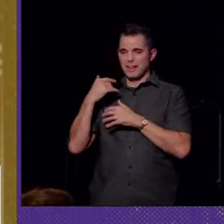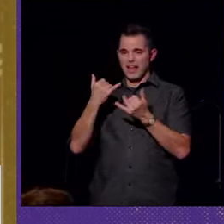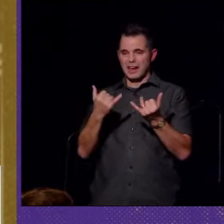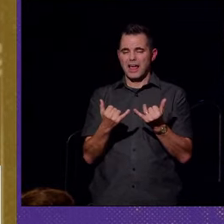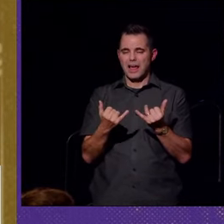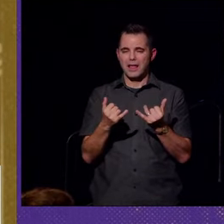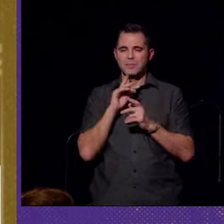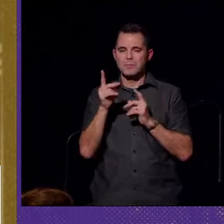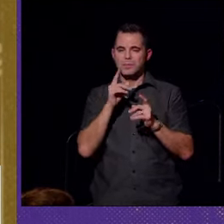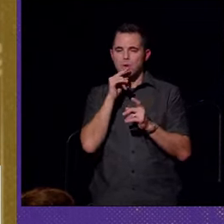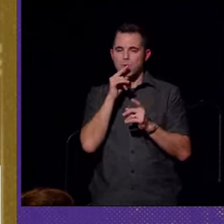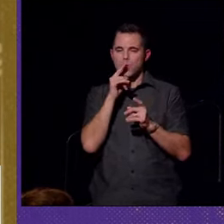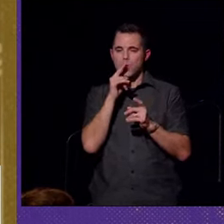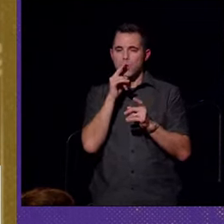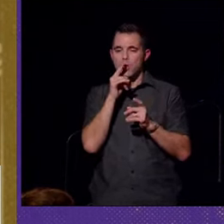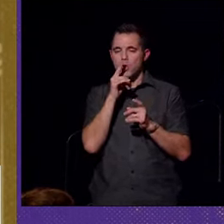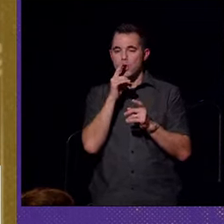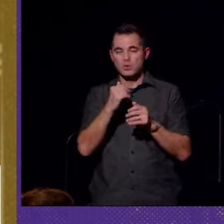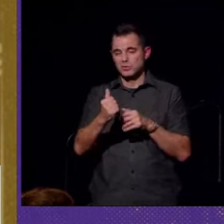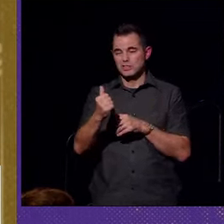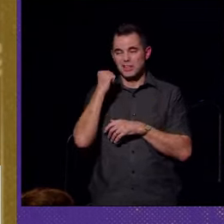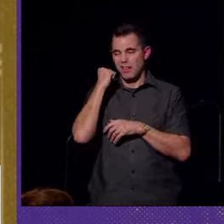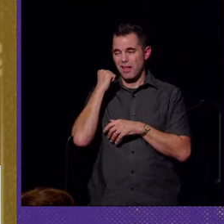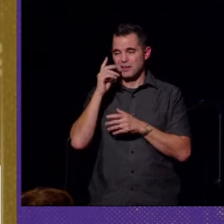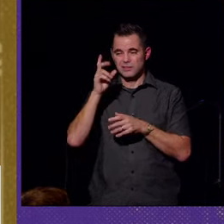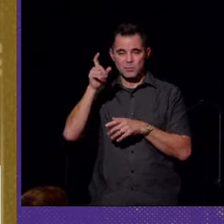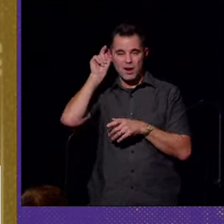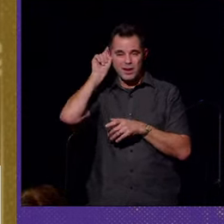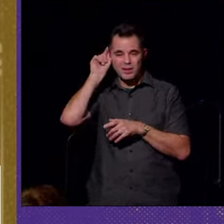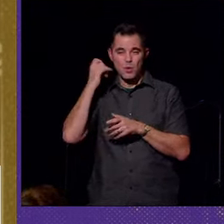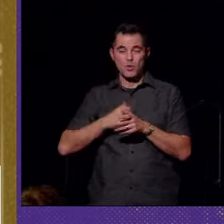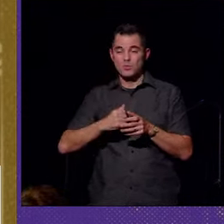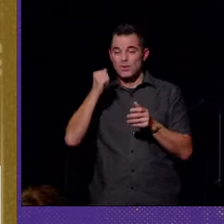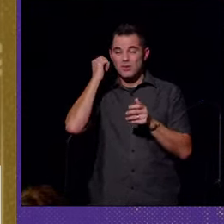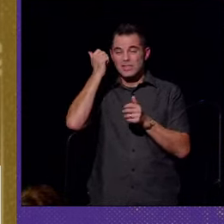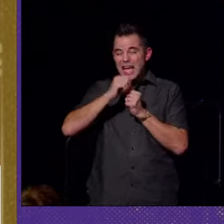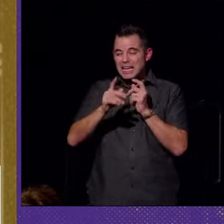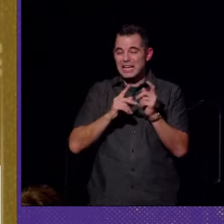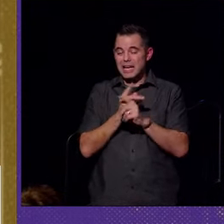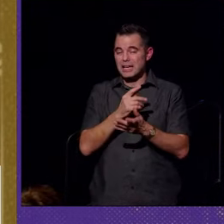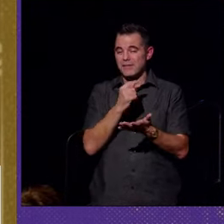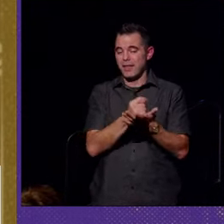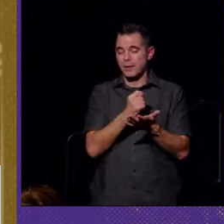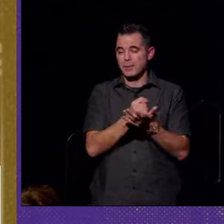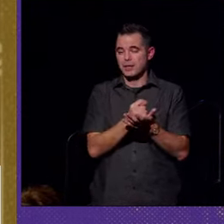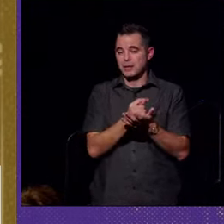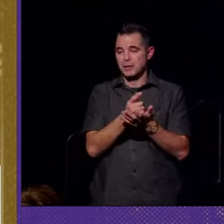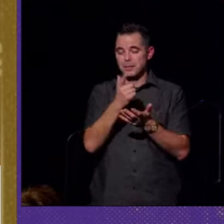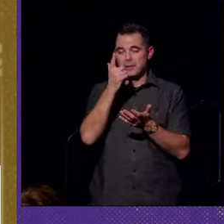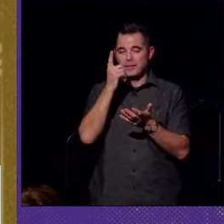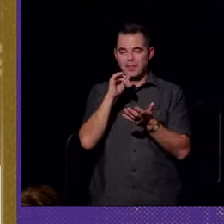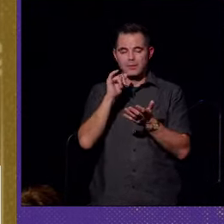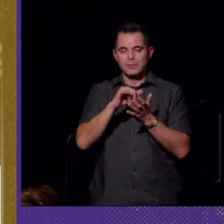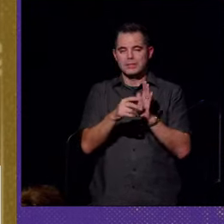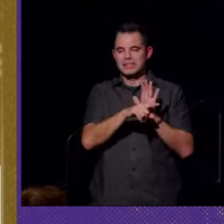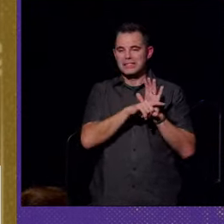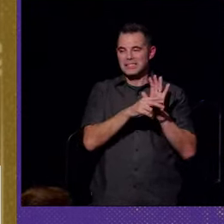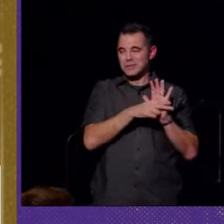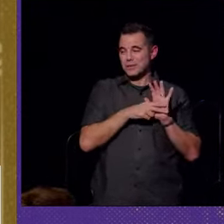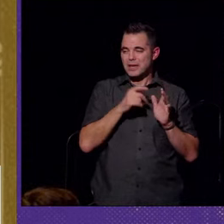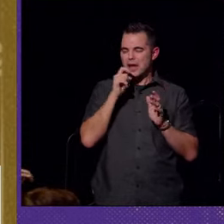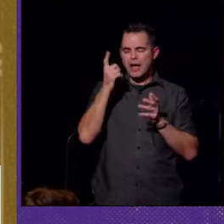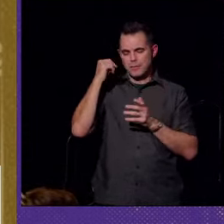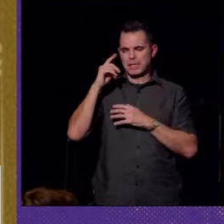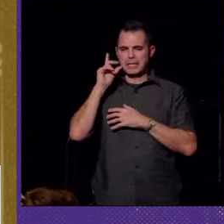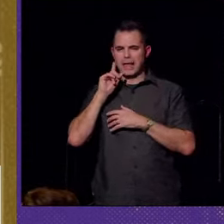deaf people who declined to wear a hearing aid or refused any kind of therapy therapy were stigmatized, not so much